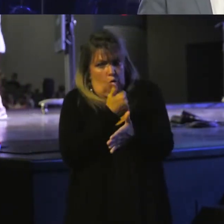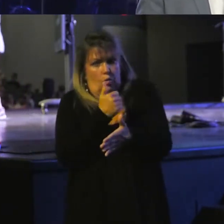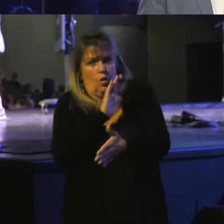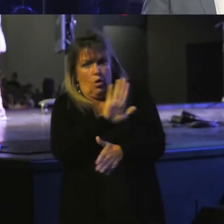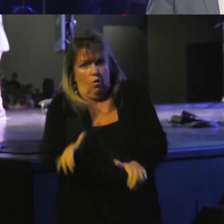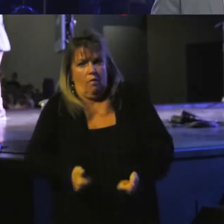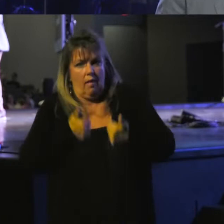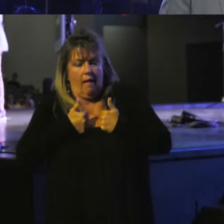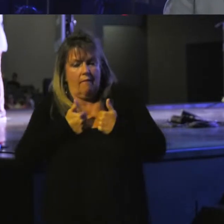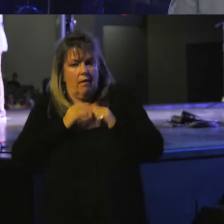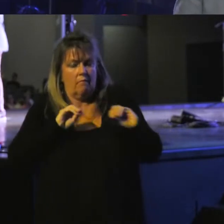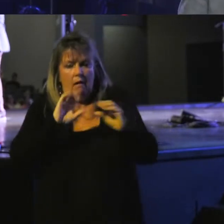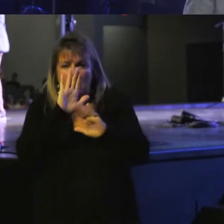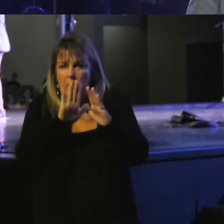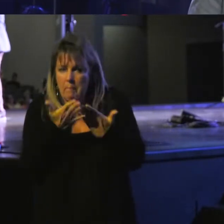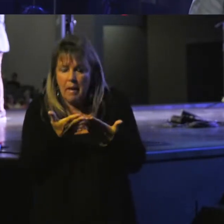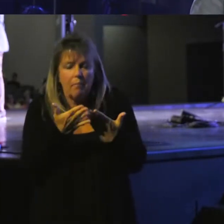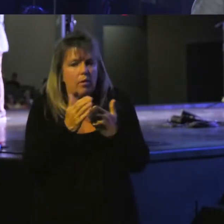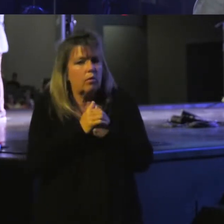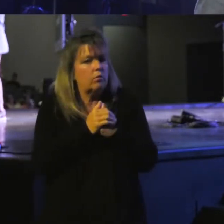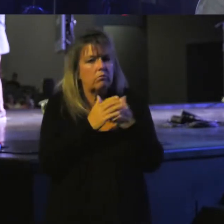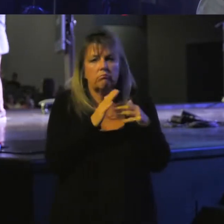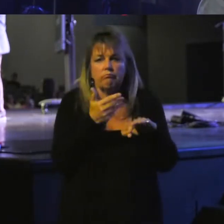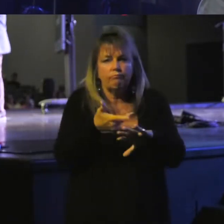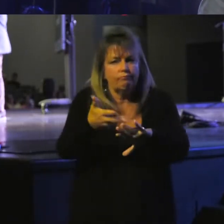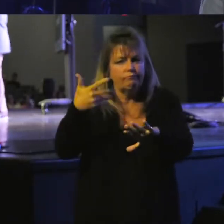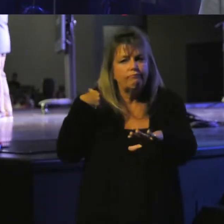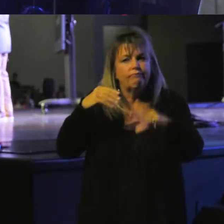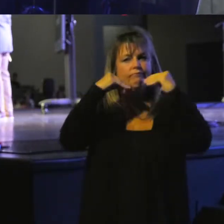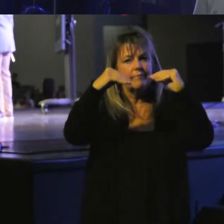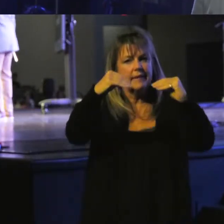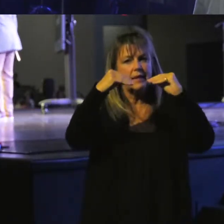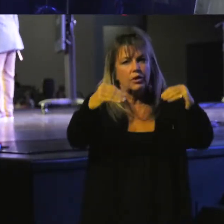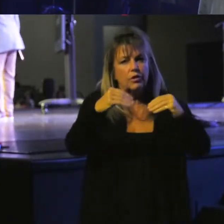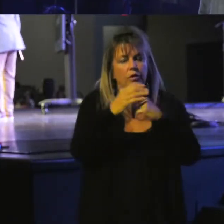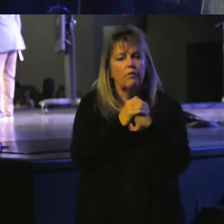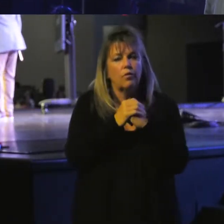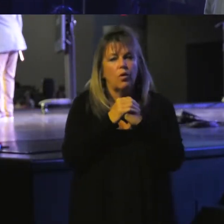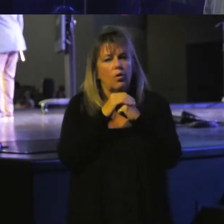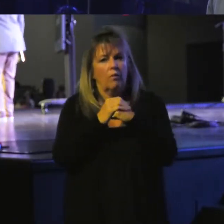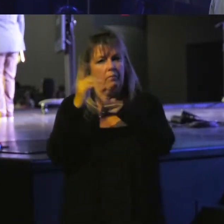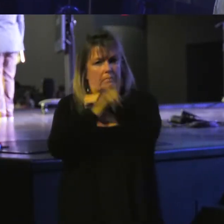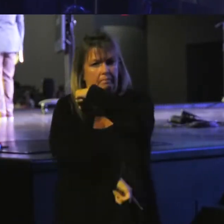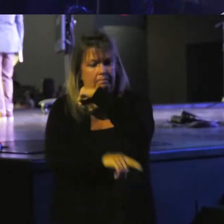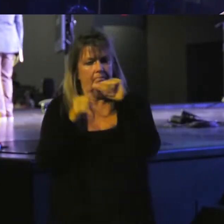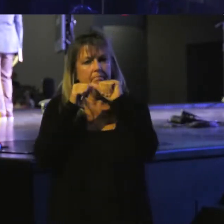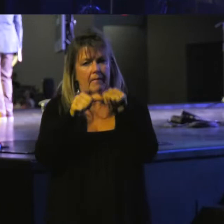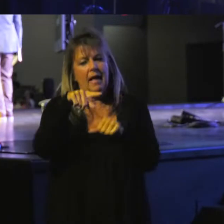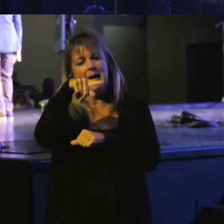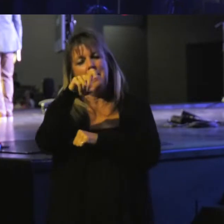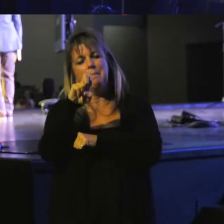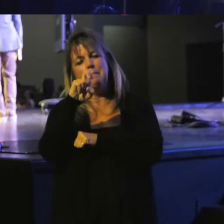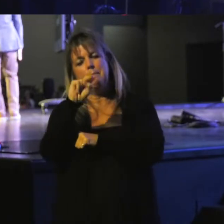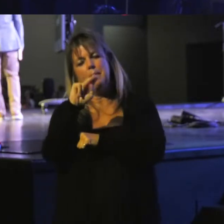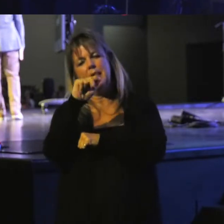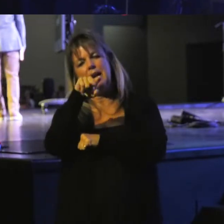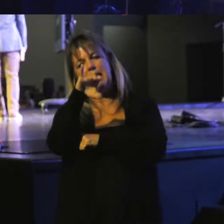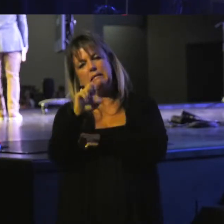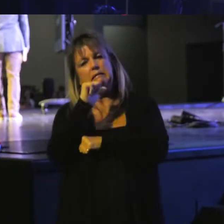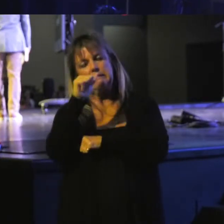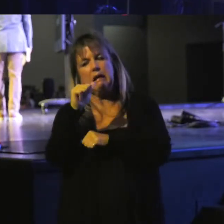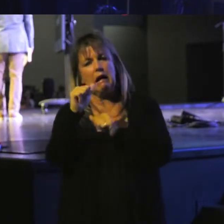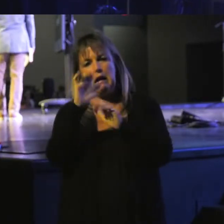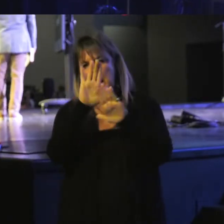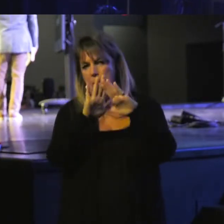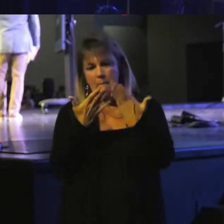no biblical precedence or teaching for penance. Penance is not a biblical